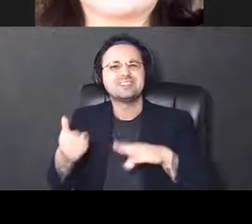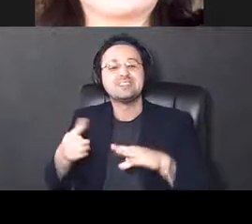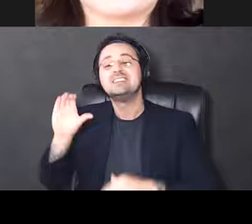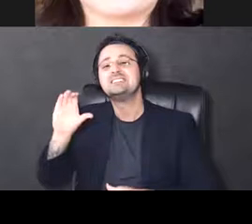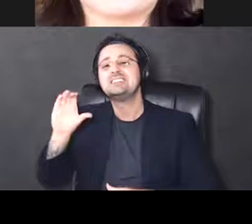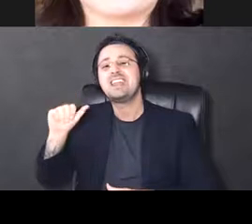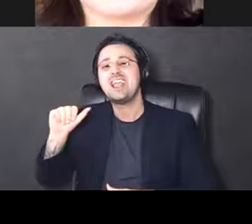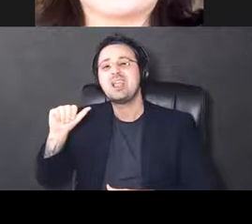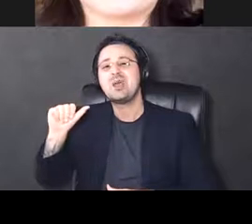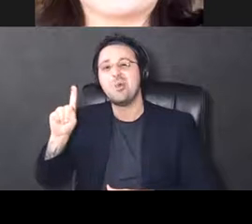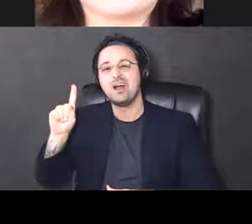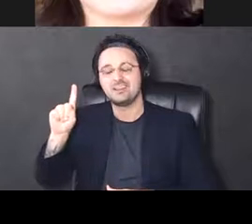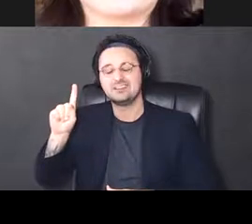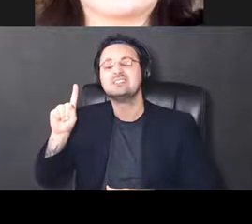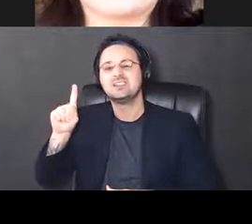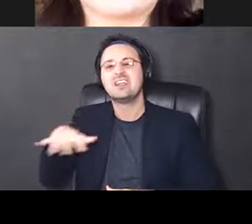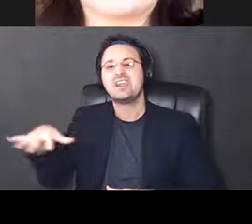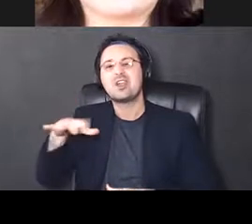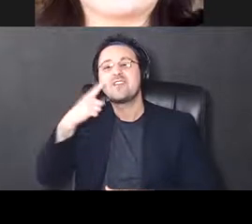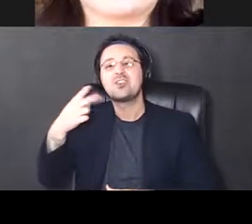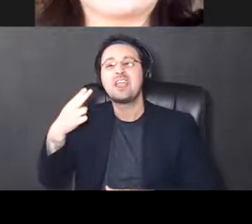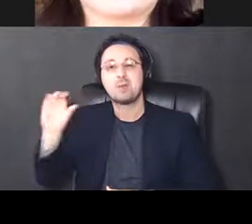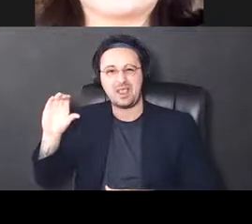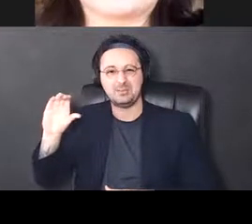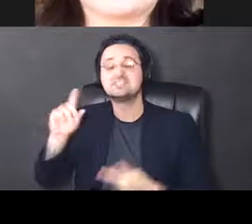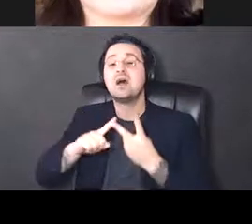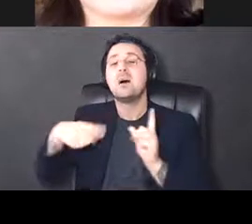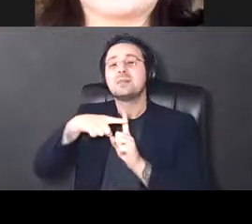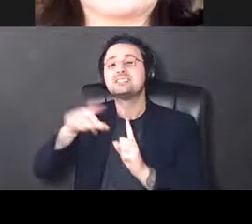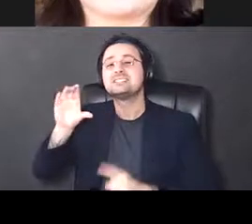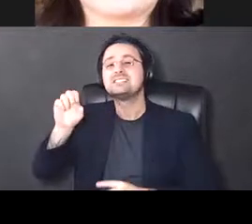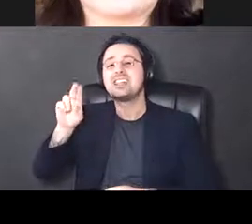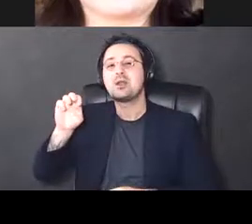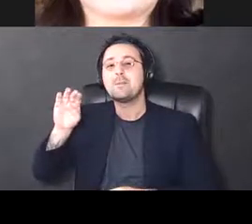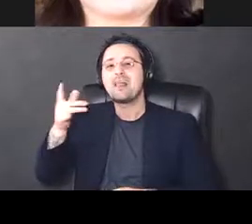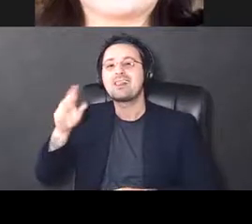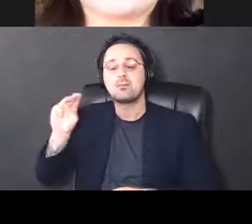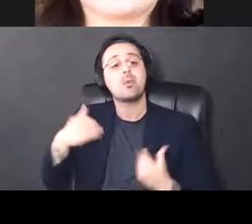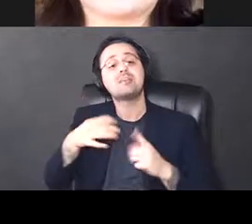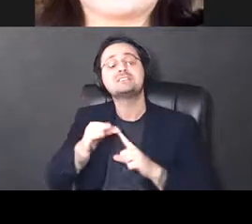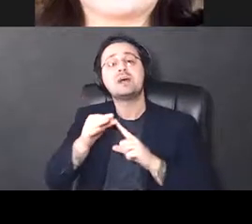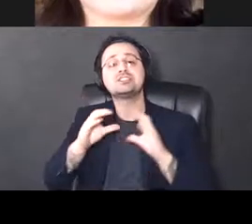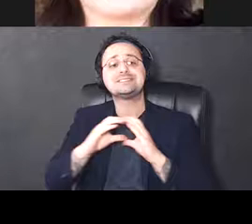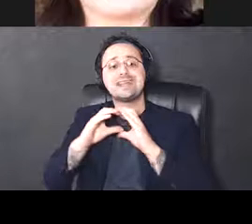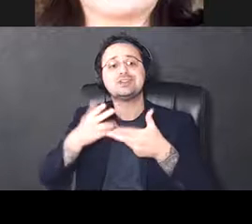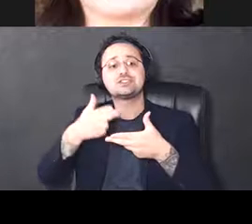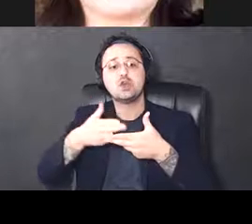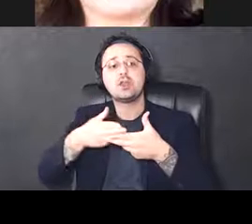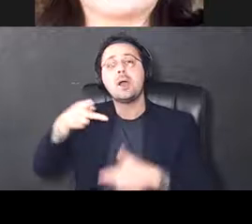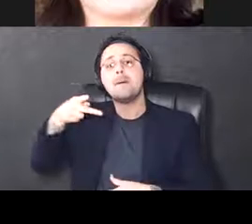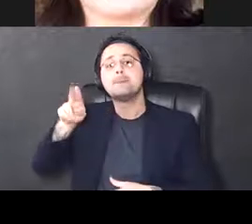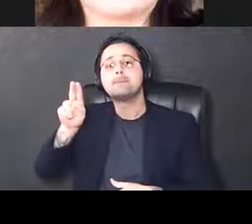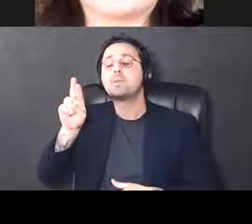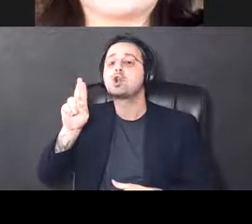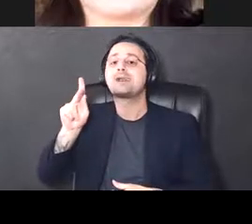layer of the hippocampus, a particular cell within the cerebellum called Purkinje cells. There's also quite a significant amount to